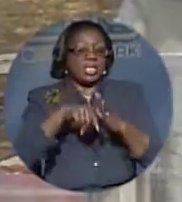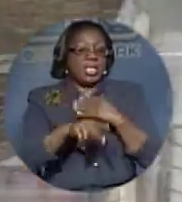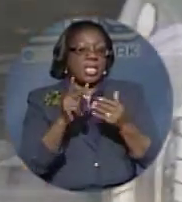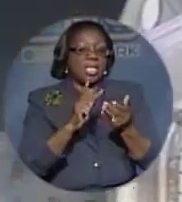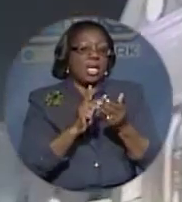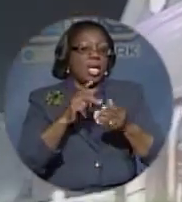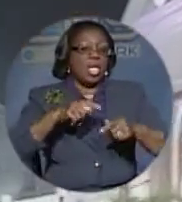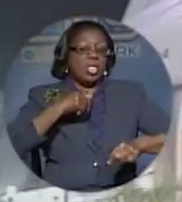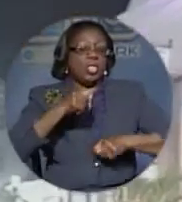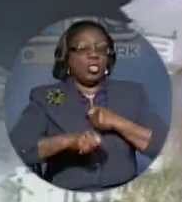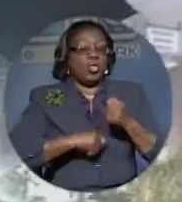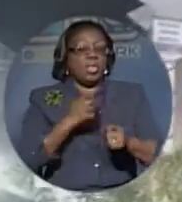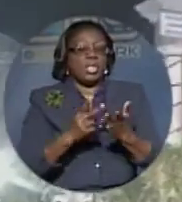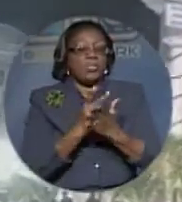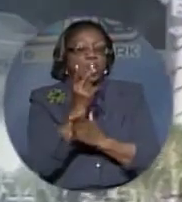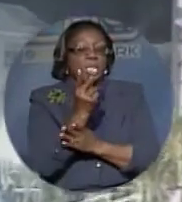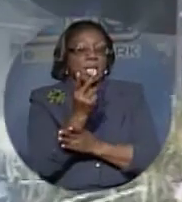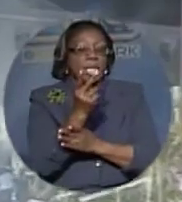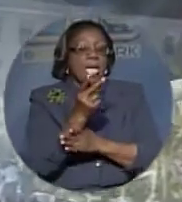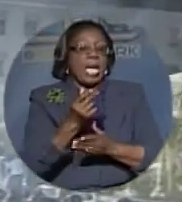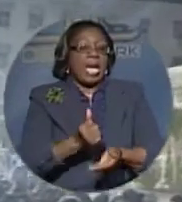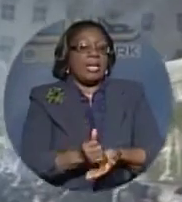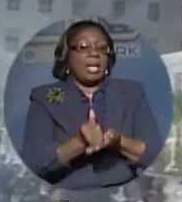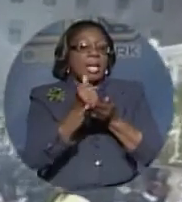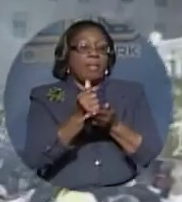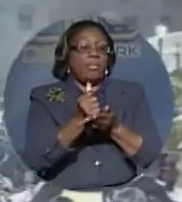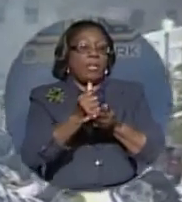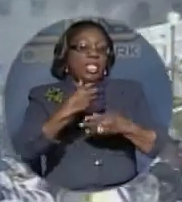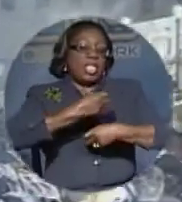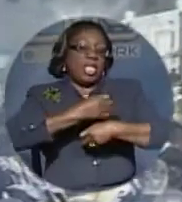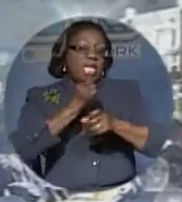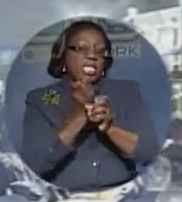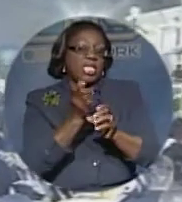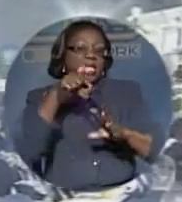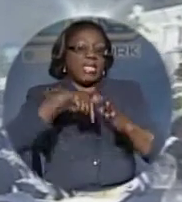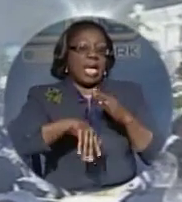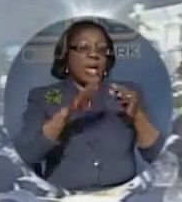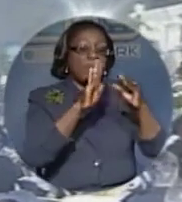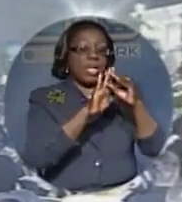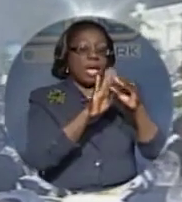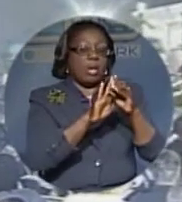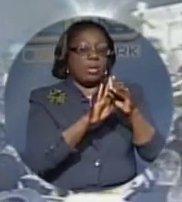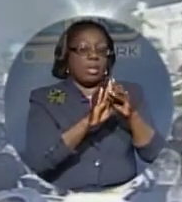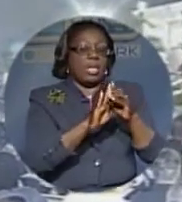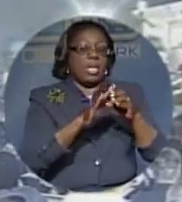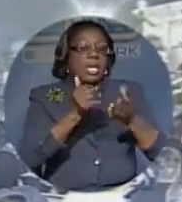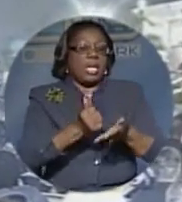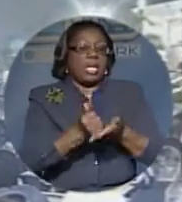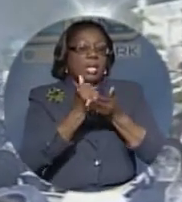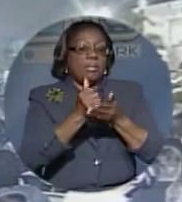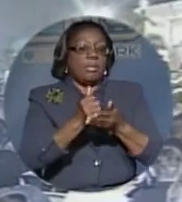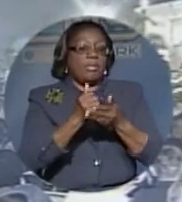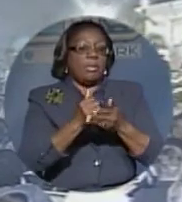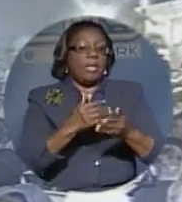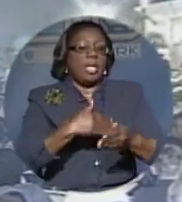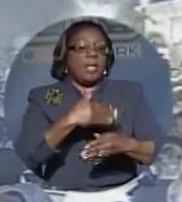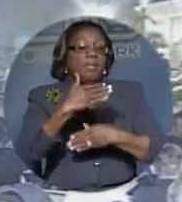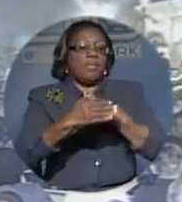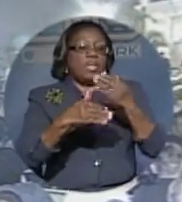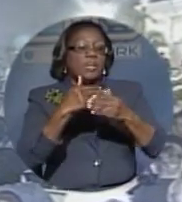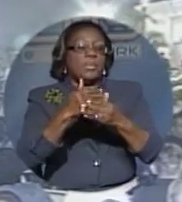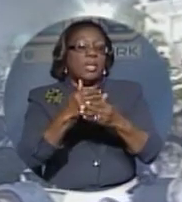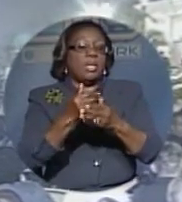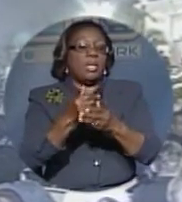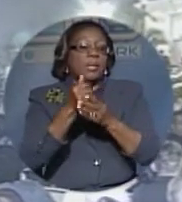assist in the rebirth of downtown and the city of Nassau, and help foster a liaison in Bahamian